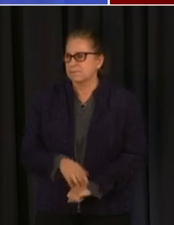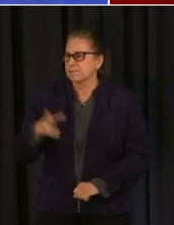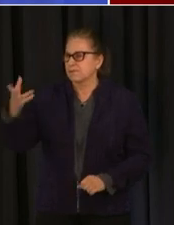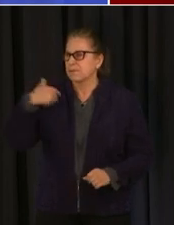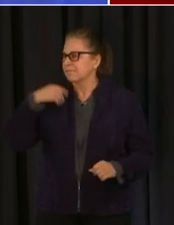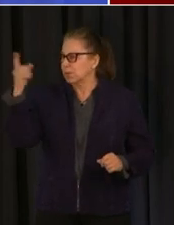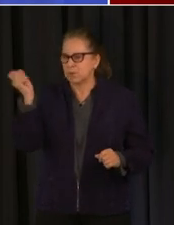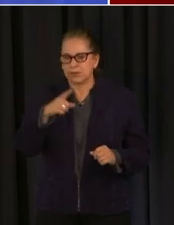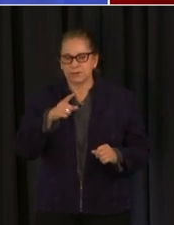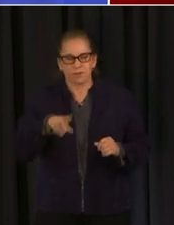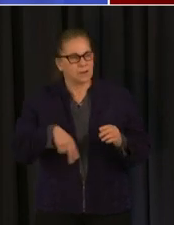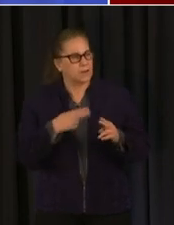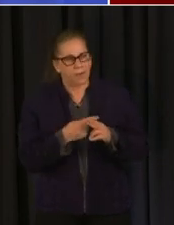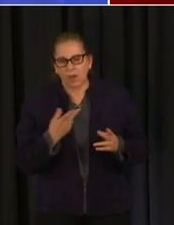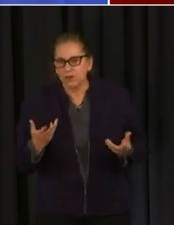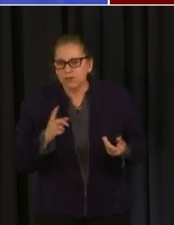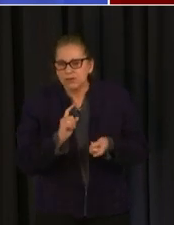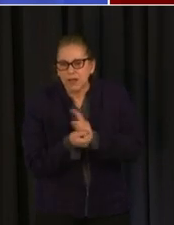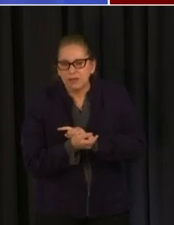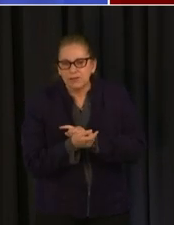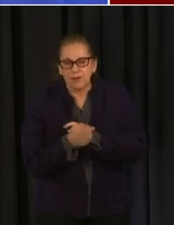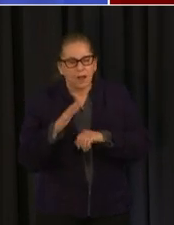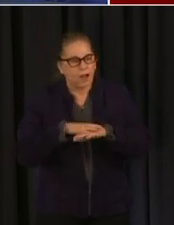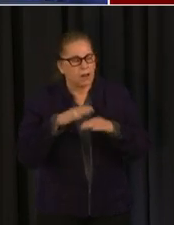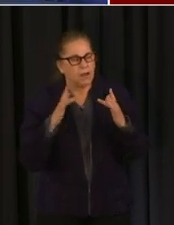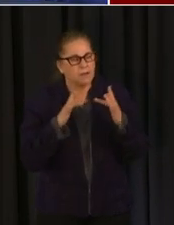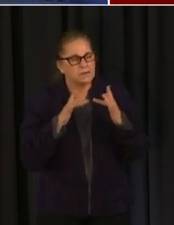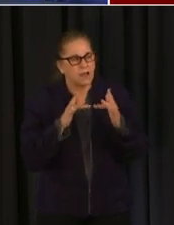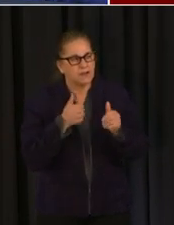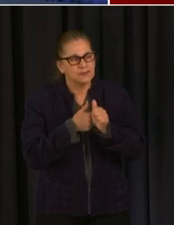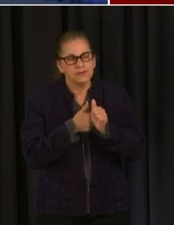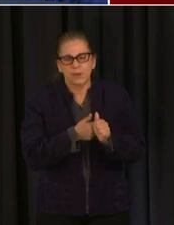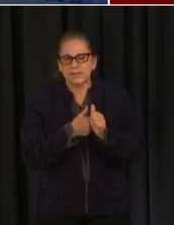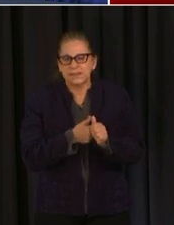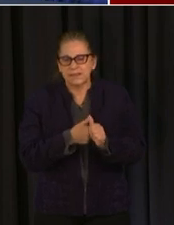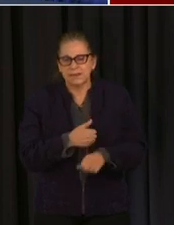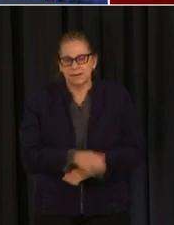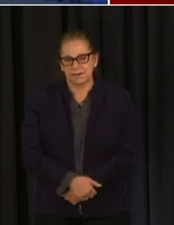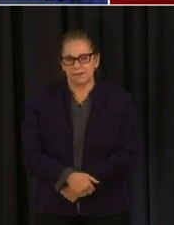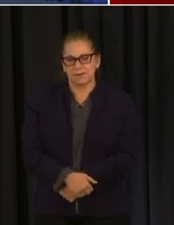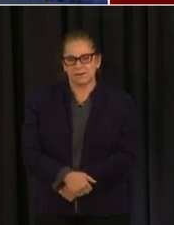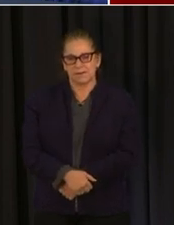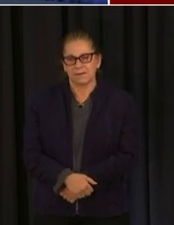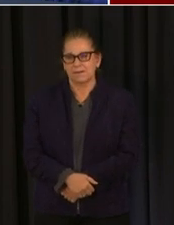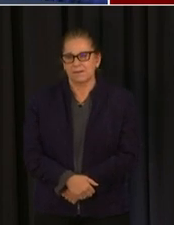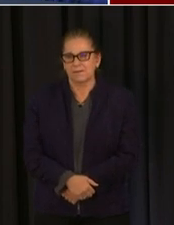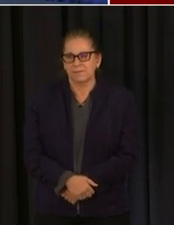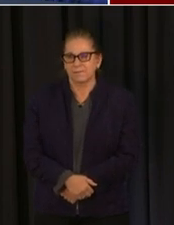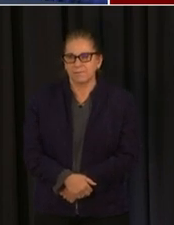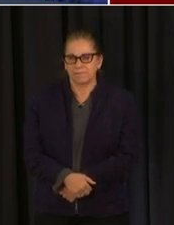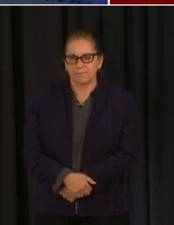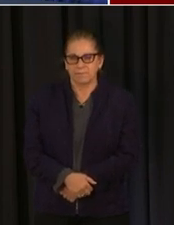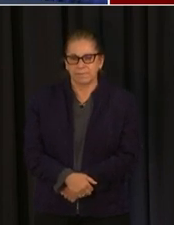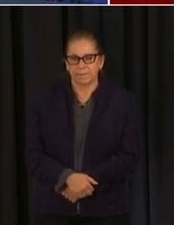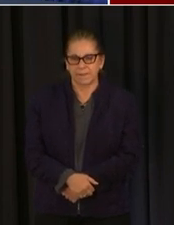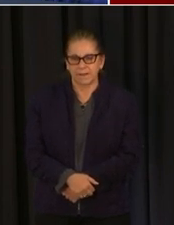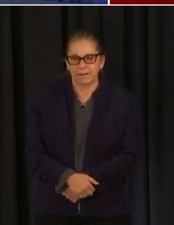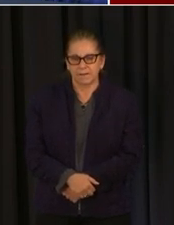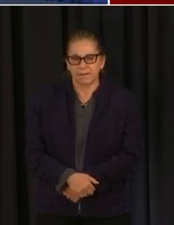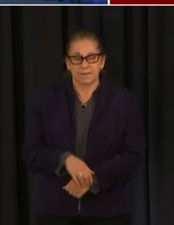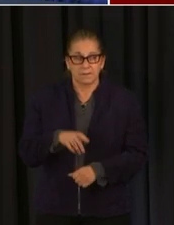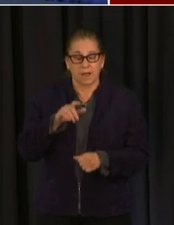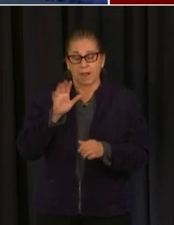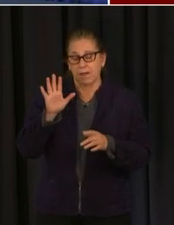to that um no and we contact tracing will remain a uh 24 7 operation